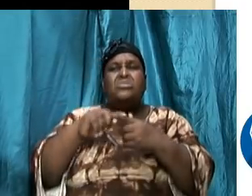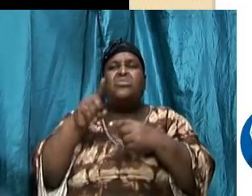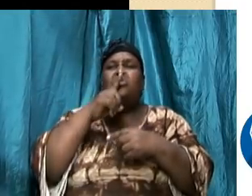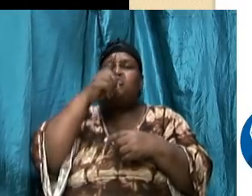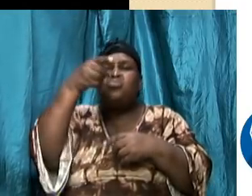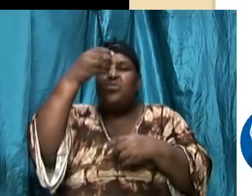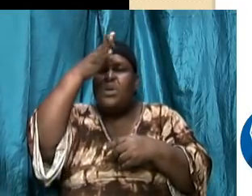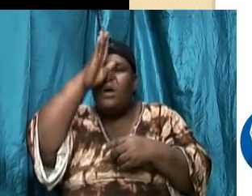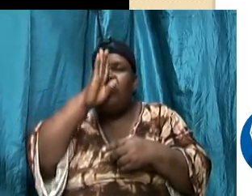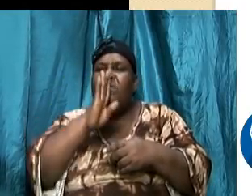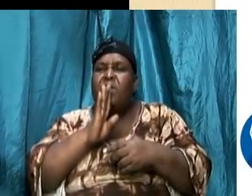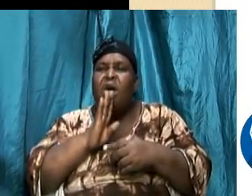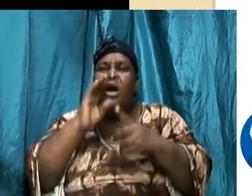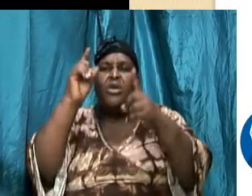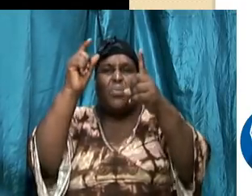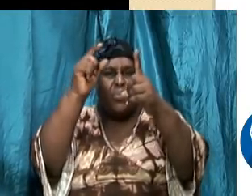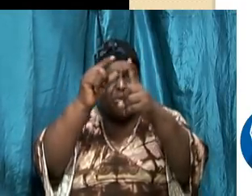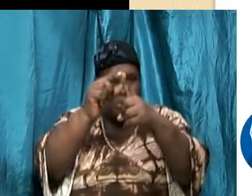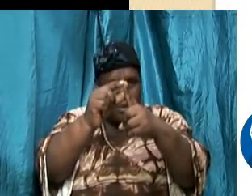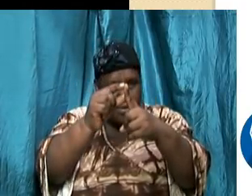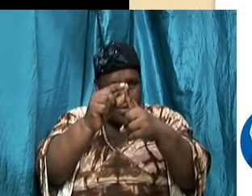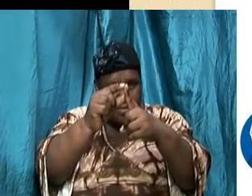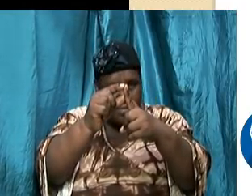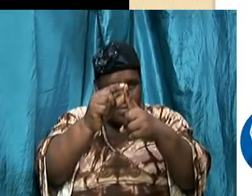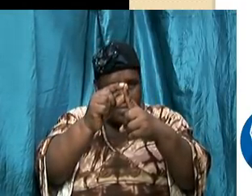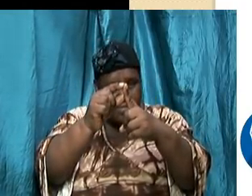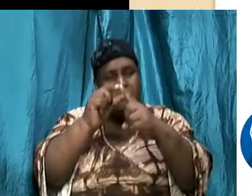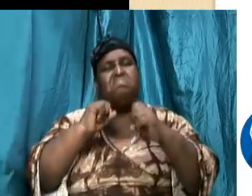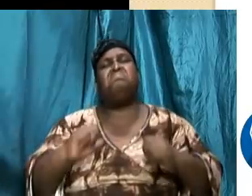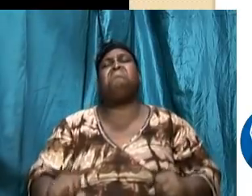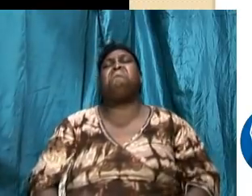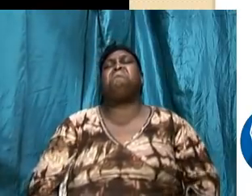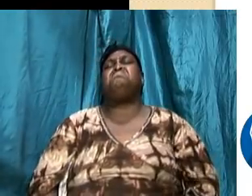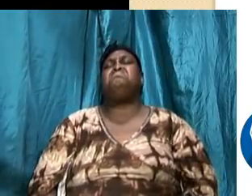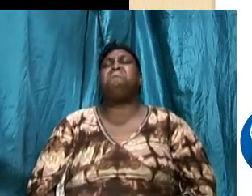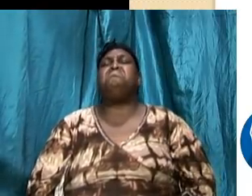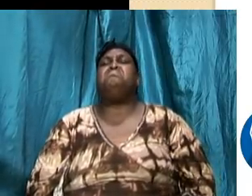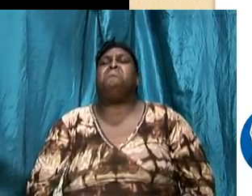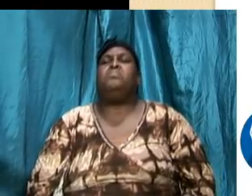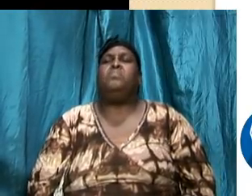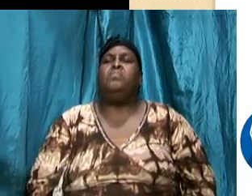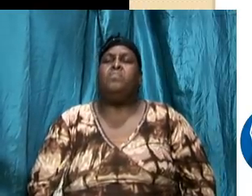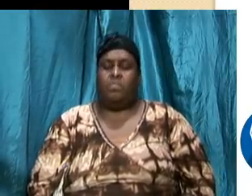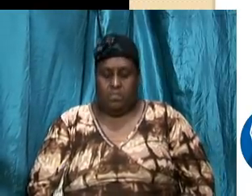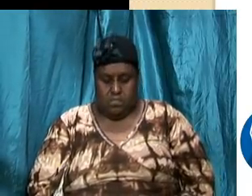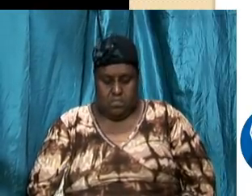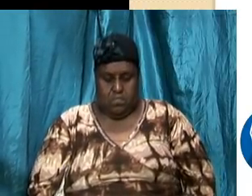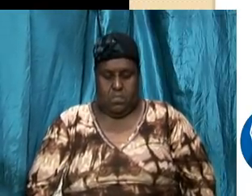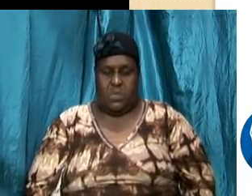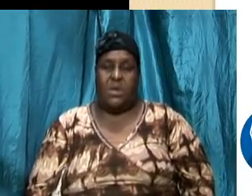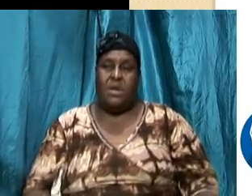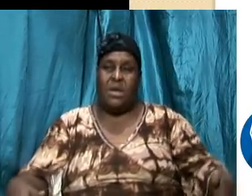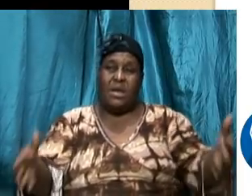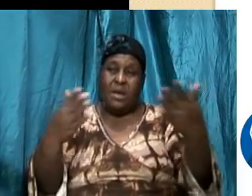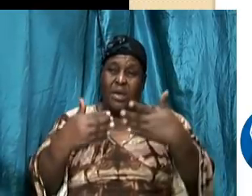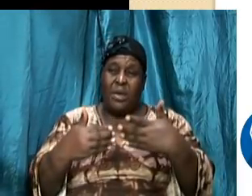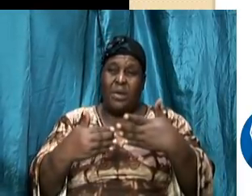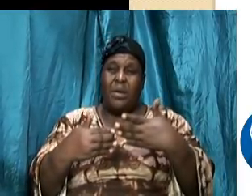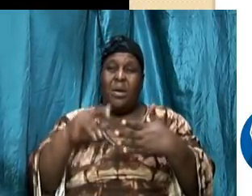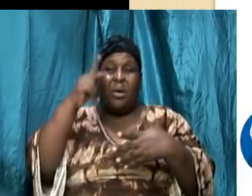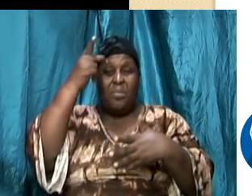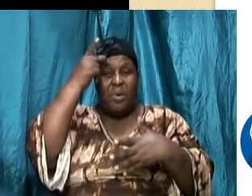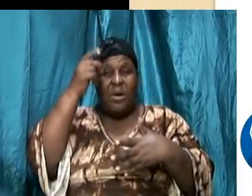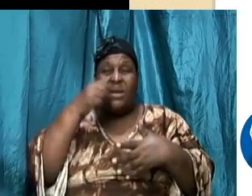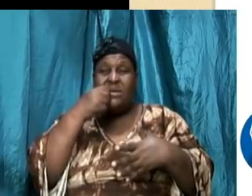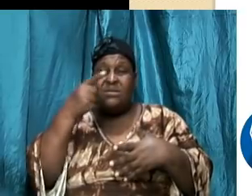minds in the truth of God's word so here it is that Paul is now